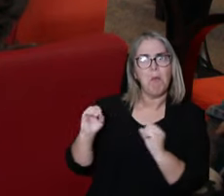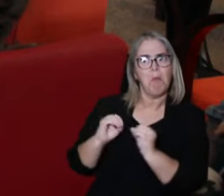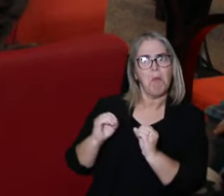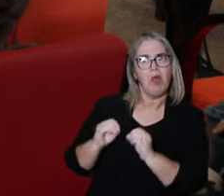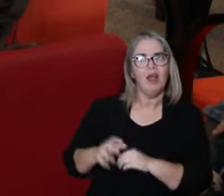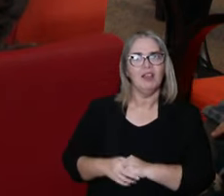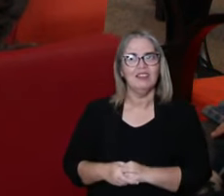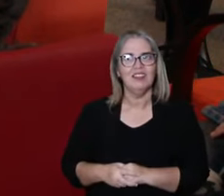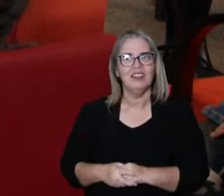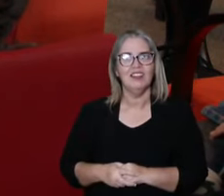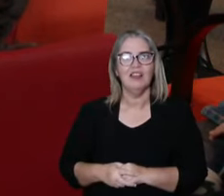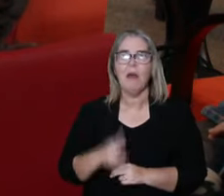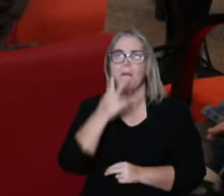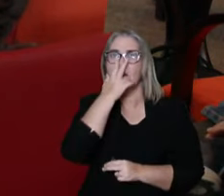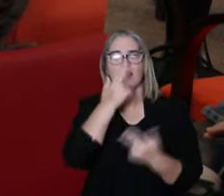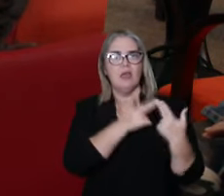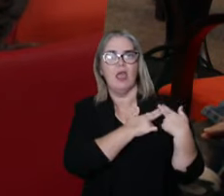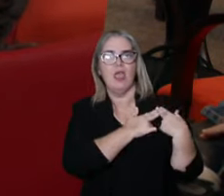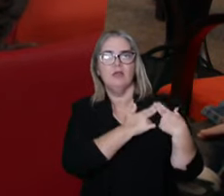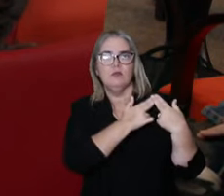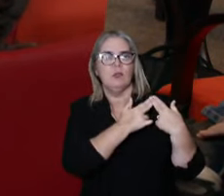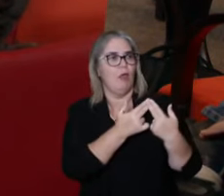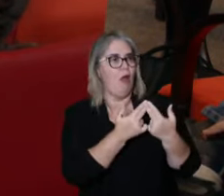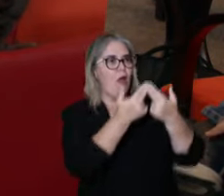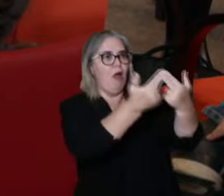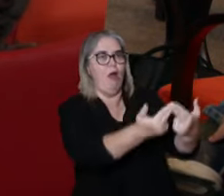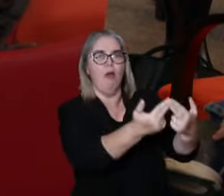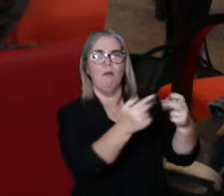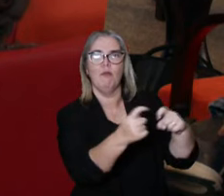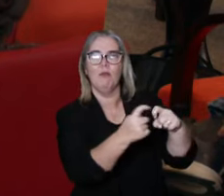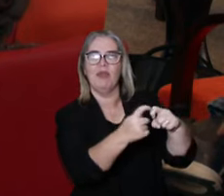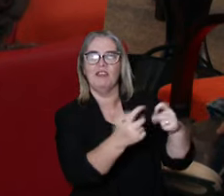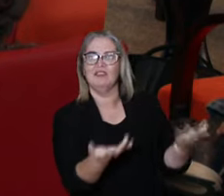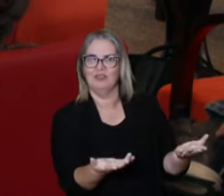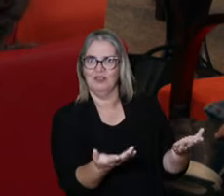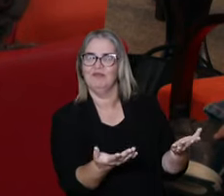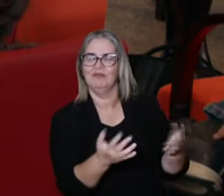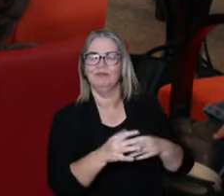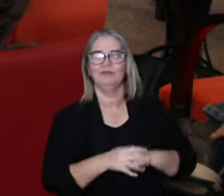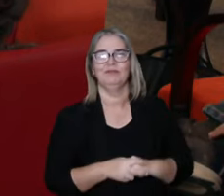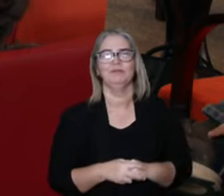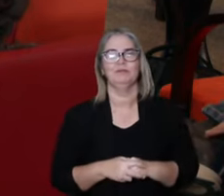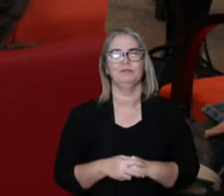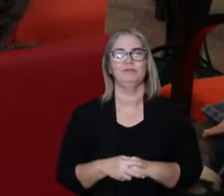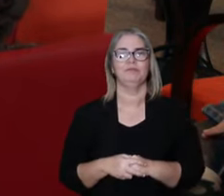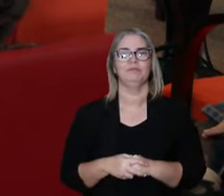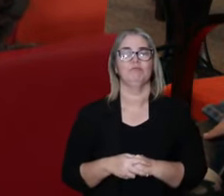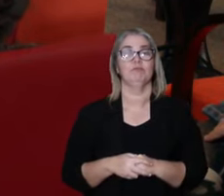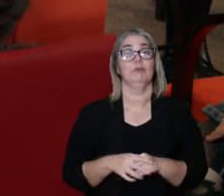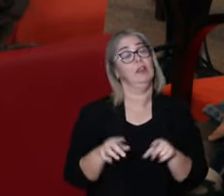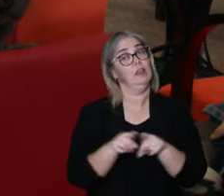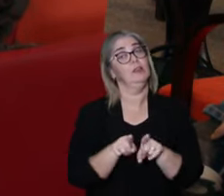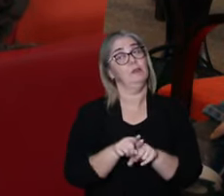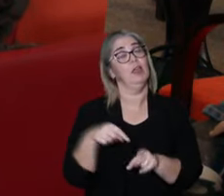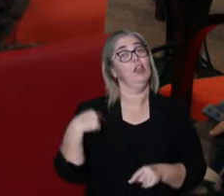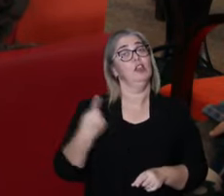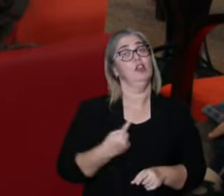the responsibility of the professional is restricted in a segmented view that's really small.